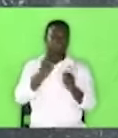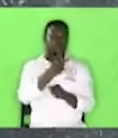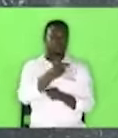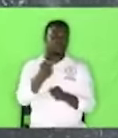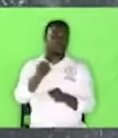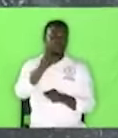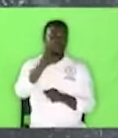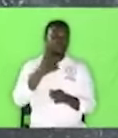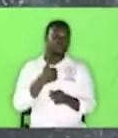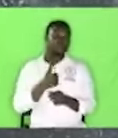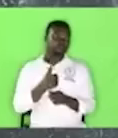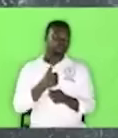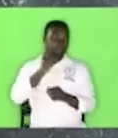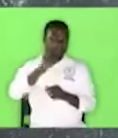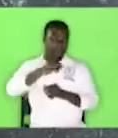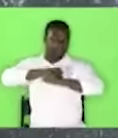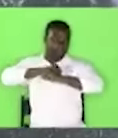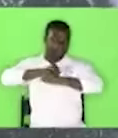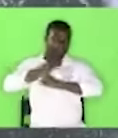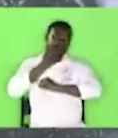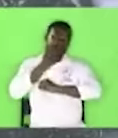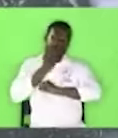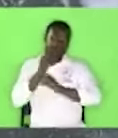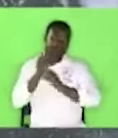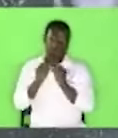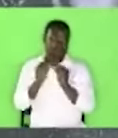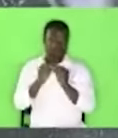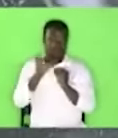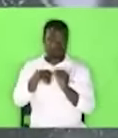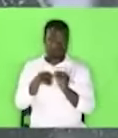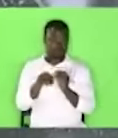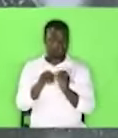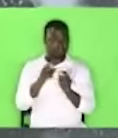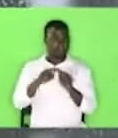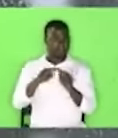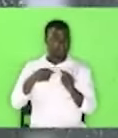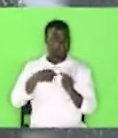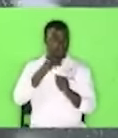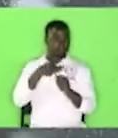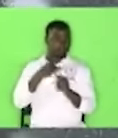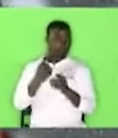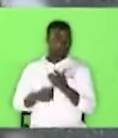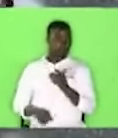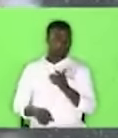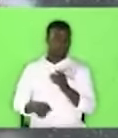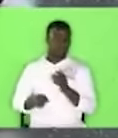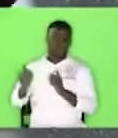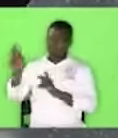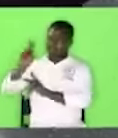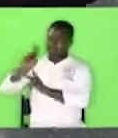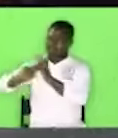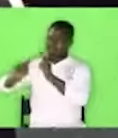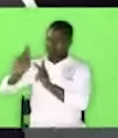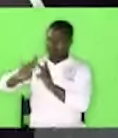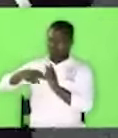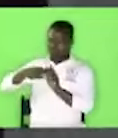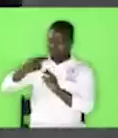Guard it jealously. What I don't like is for people to use my name